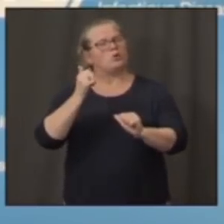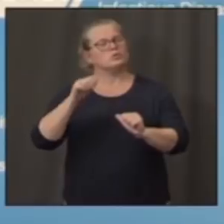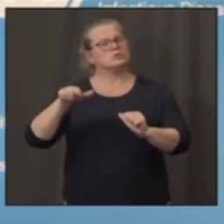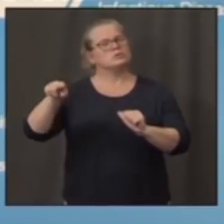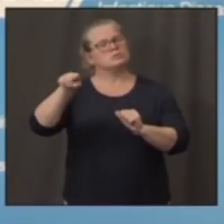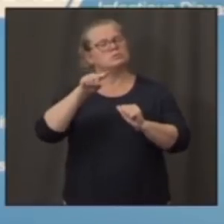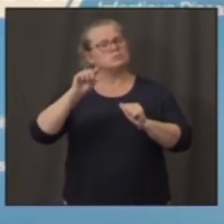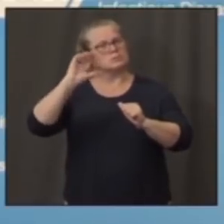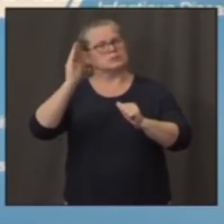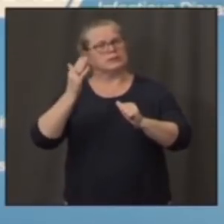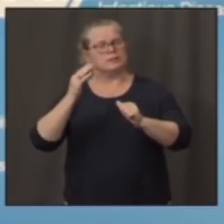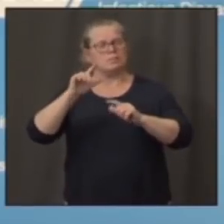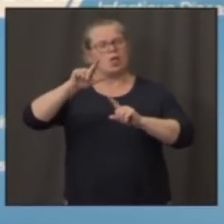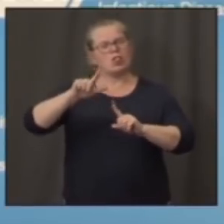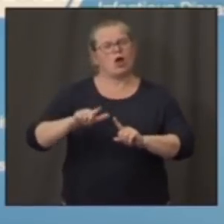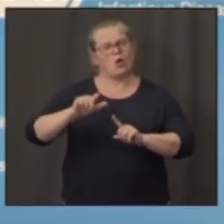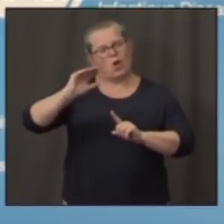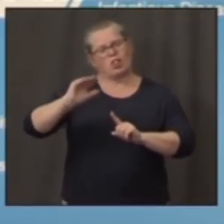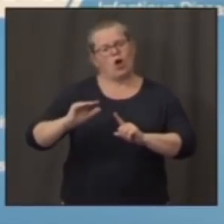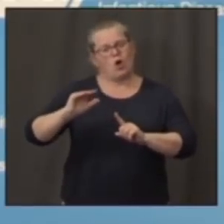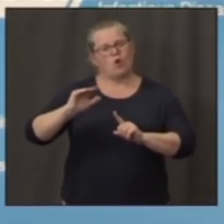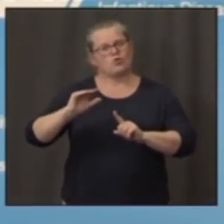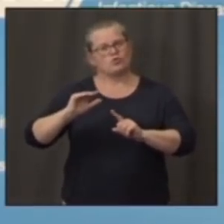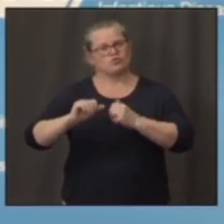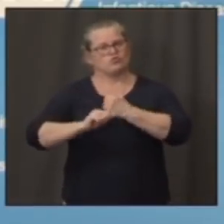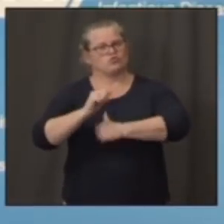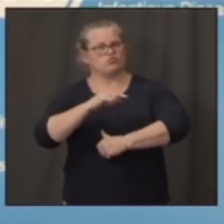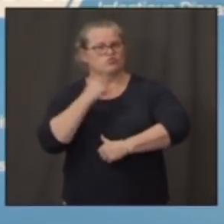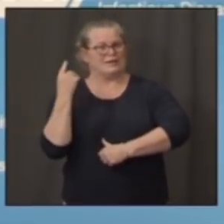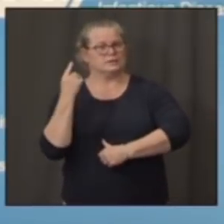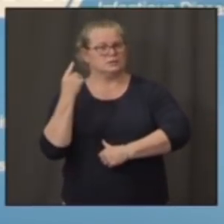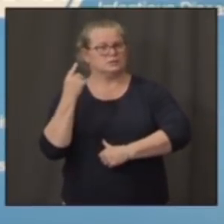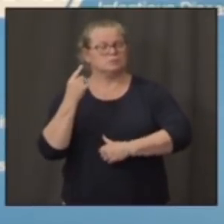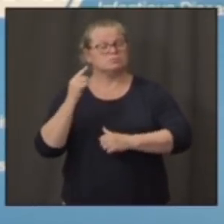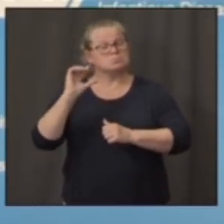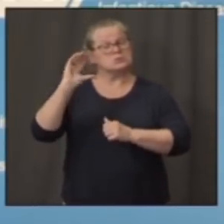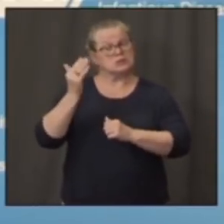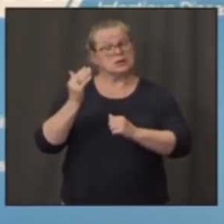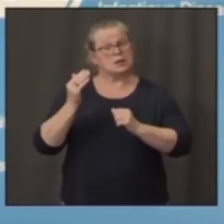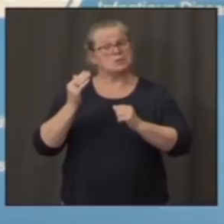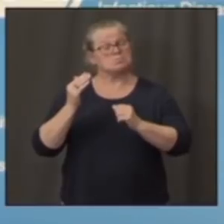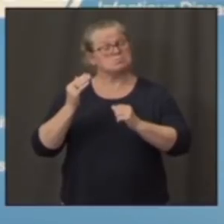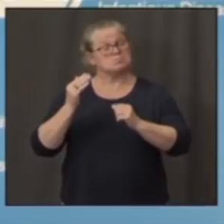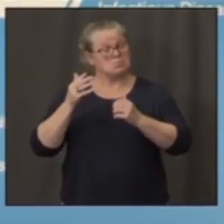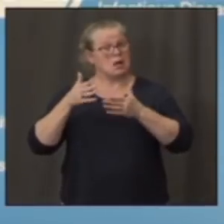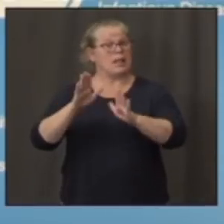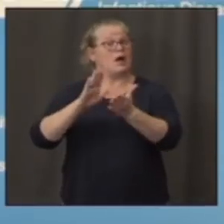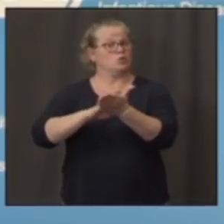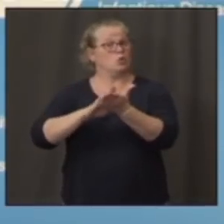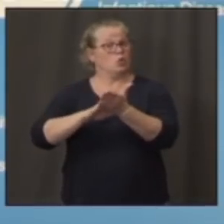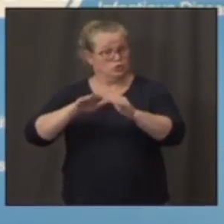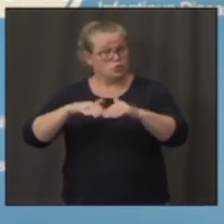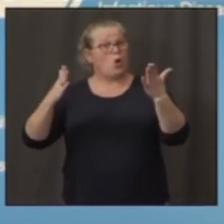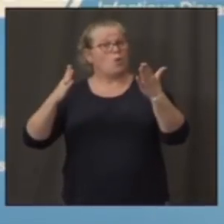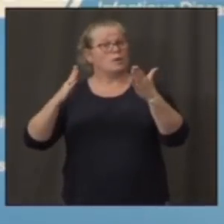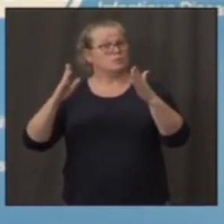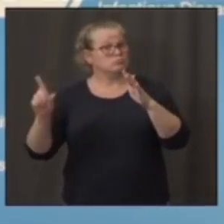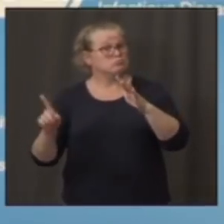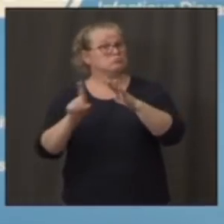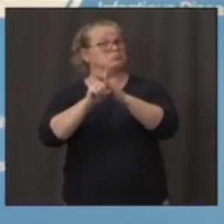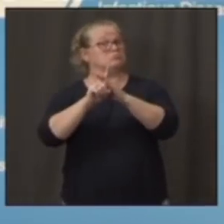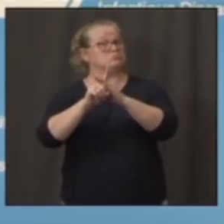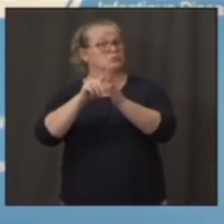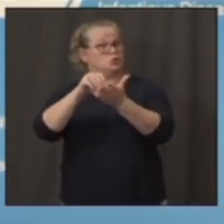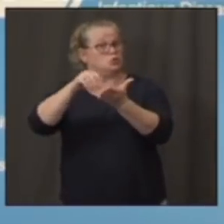more in-person learning for students. Although Connecticut is doing well, the